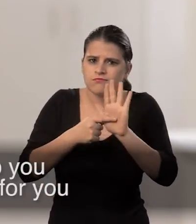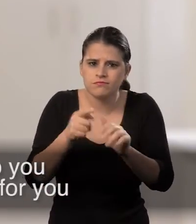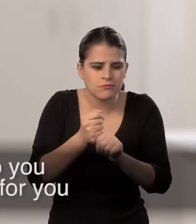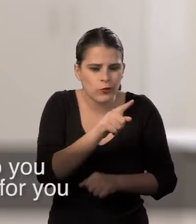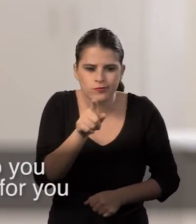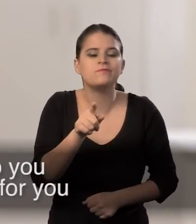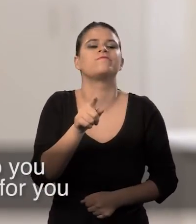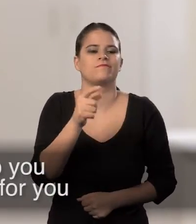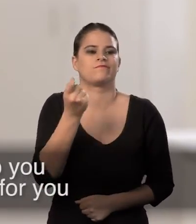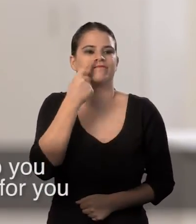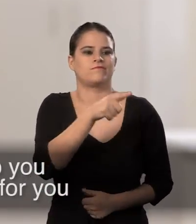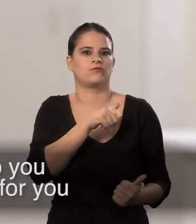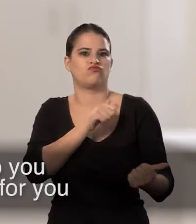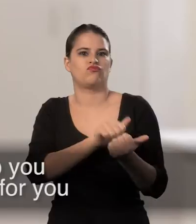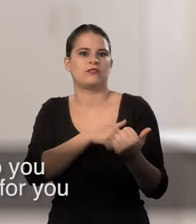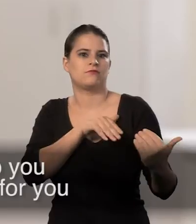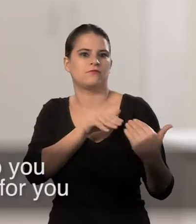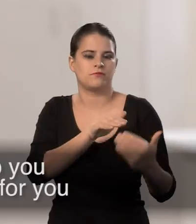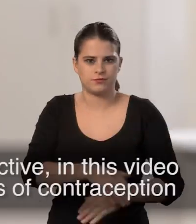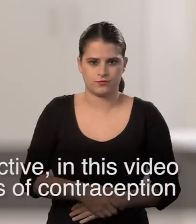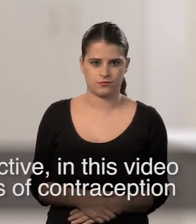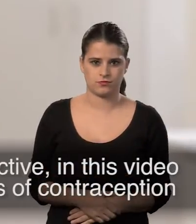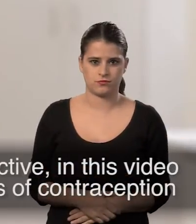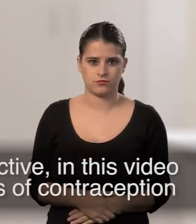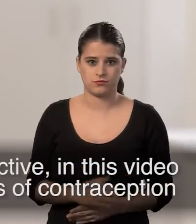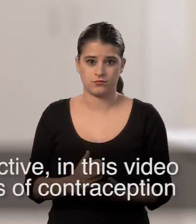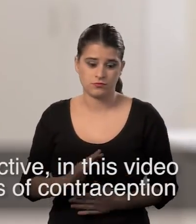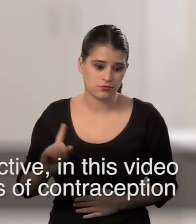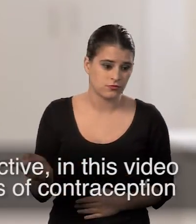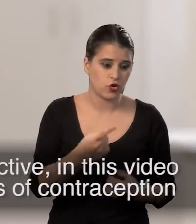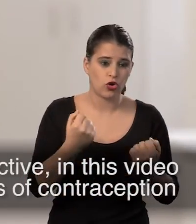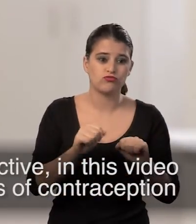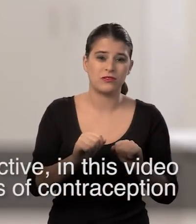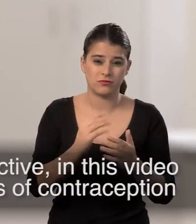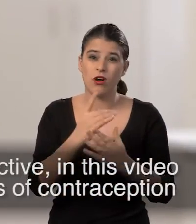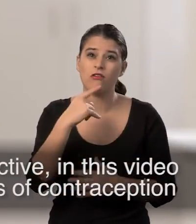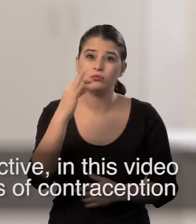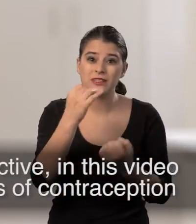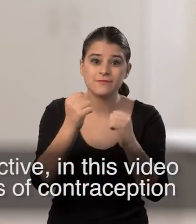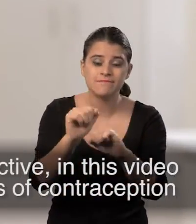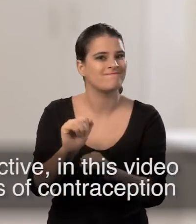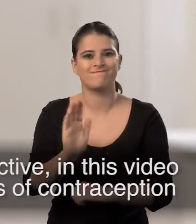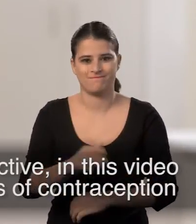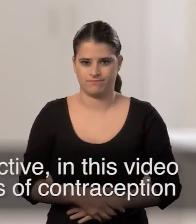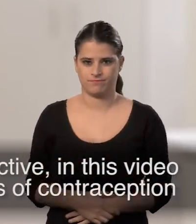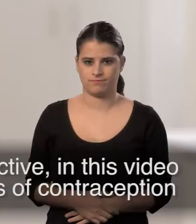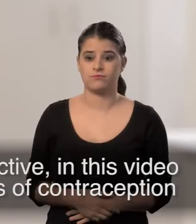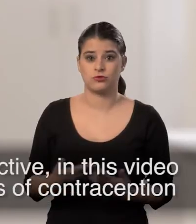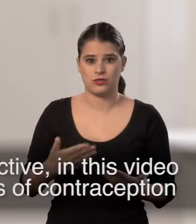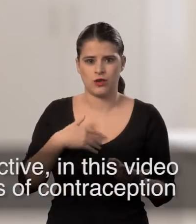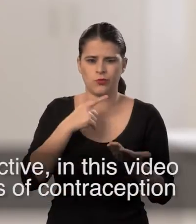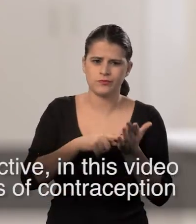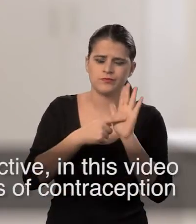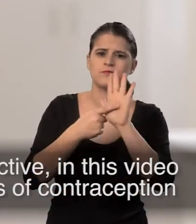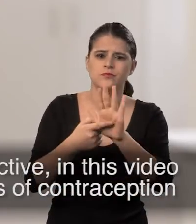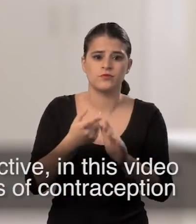will help you choose a method that's right for you. No method of contraception is 100% effective. In this video,